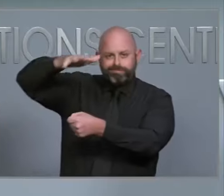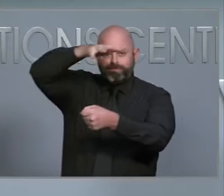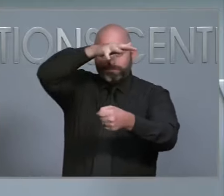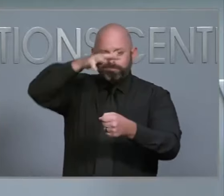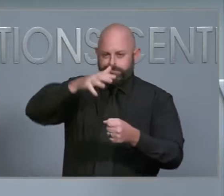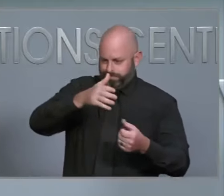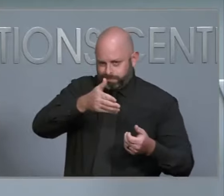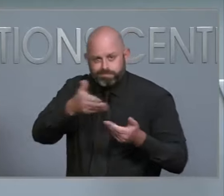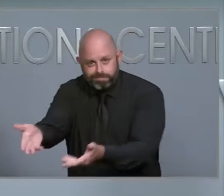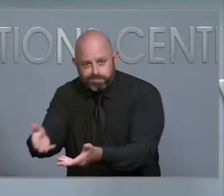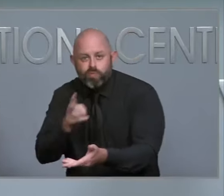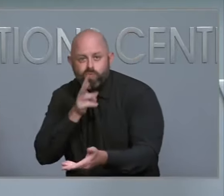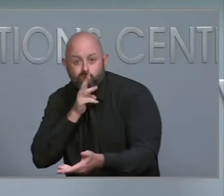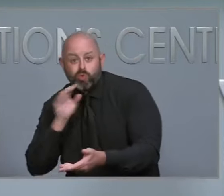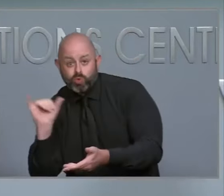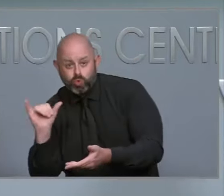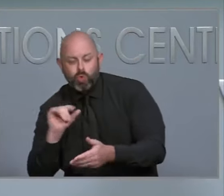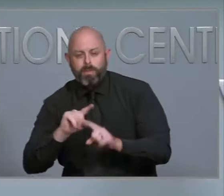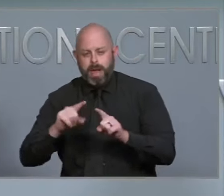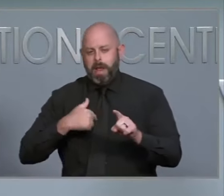Director Wray, Secretary Kinsley.